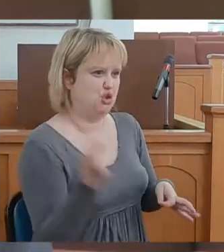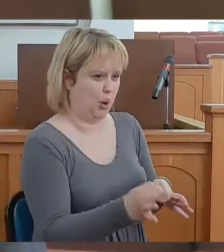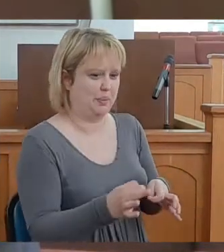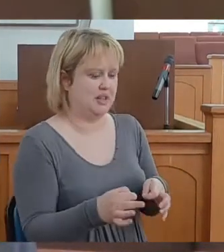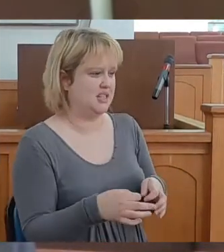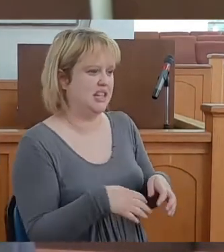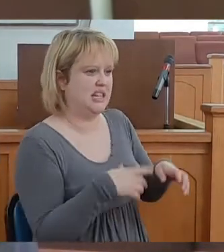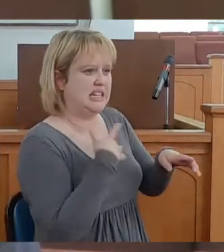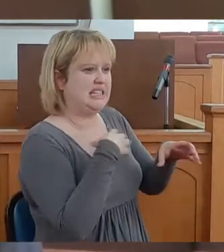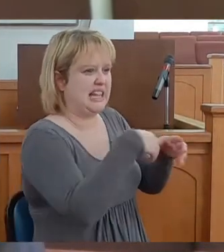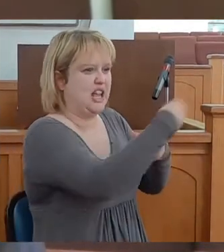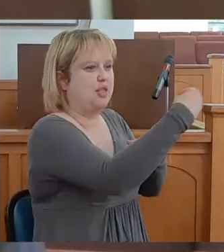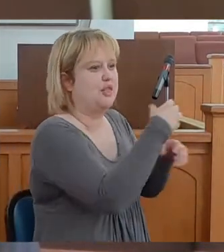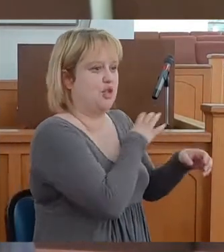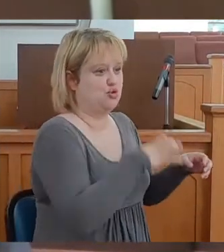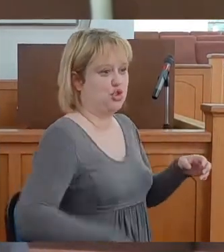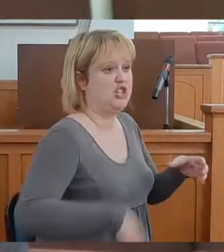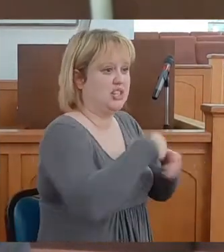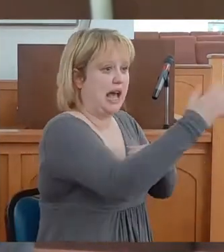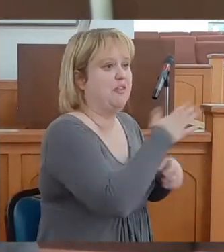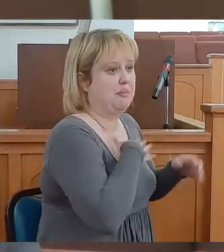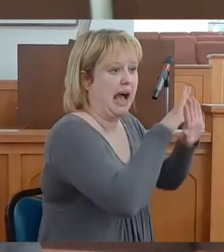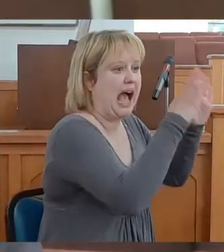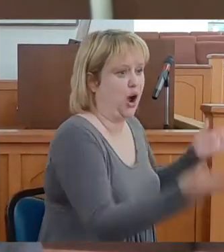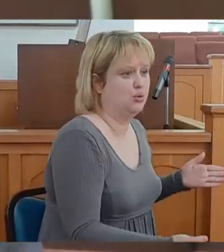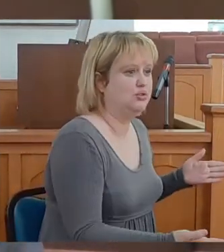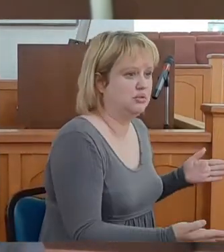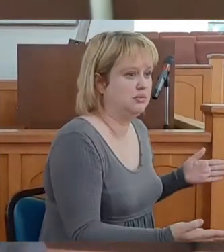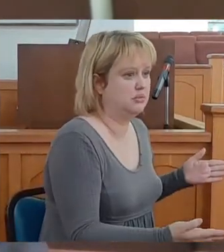run those Christians out of my house.